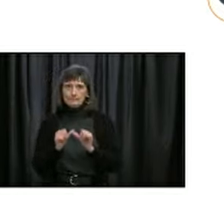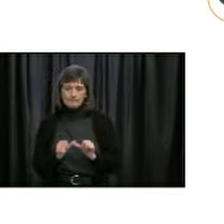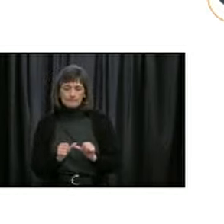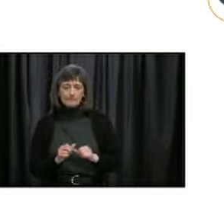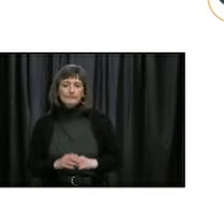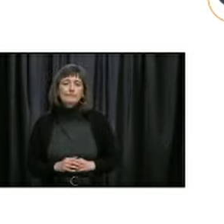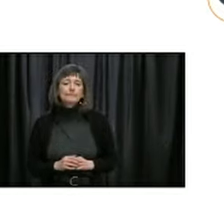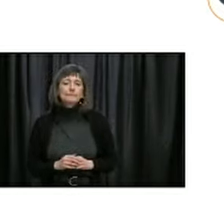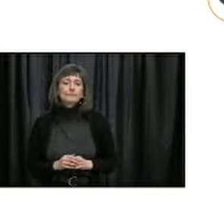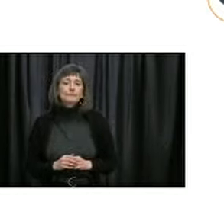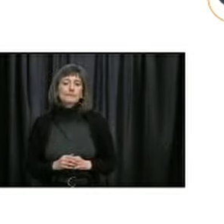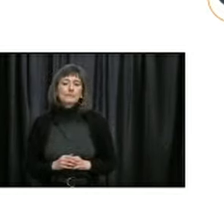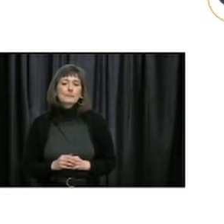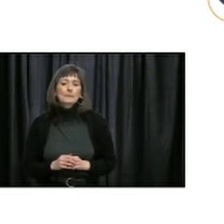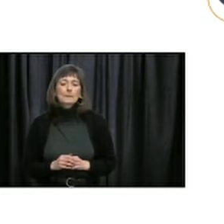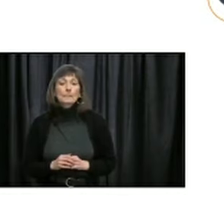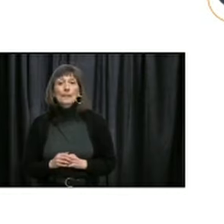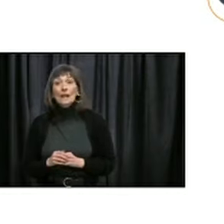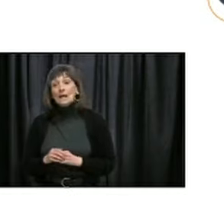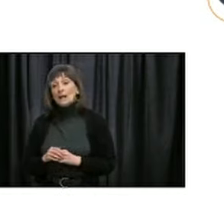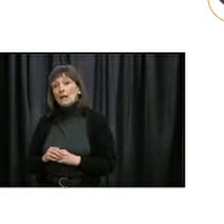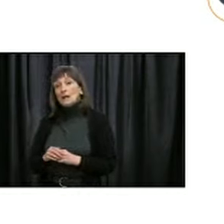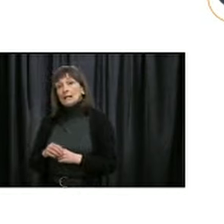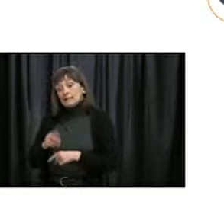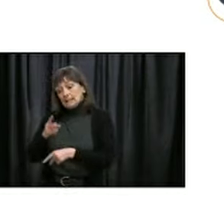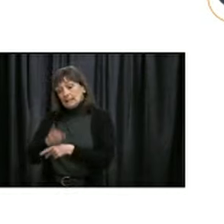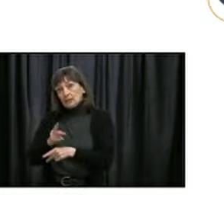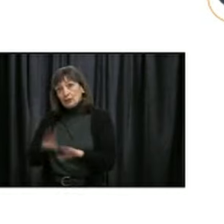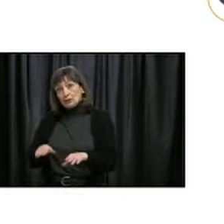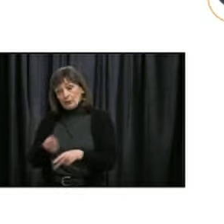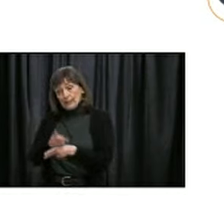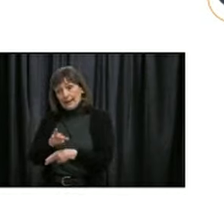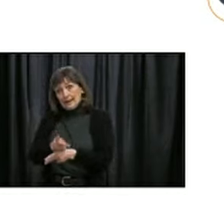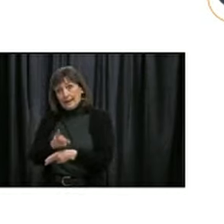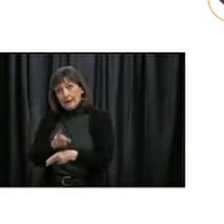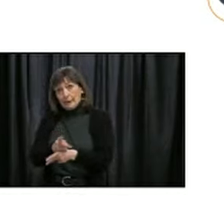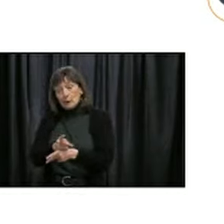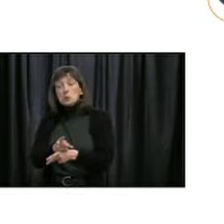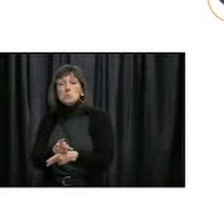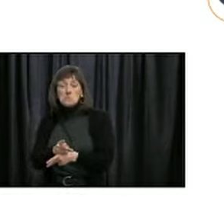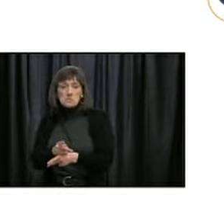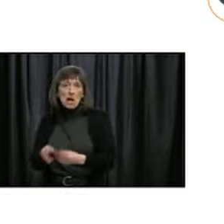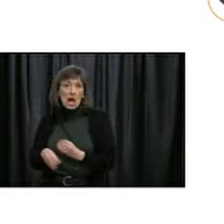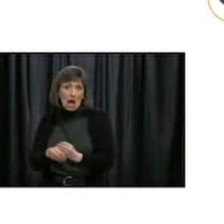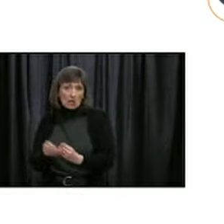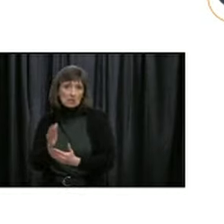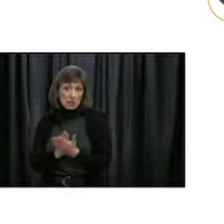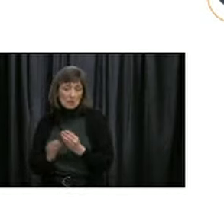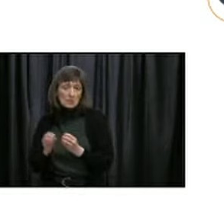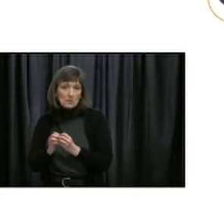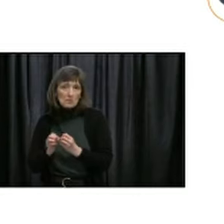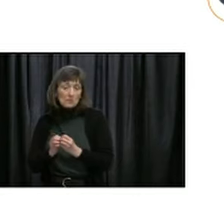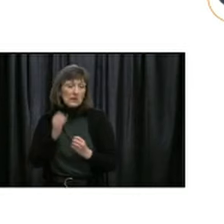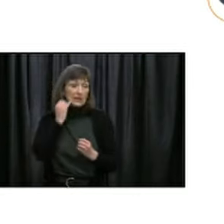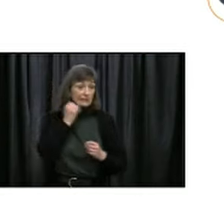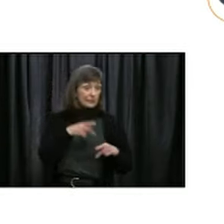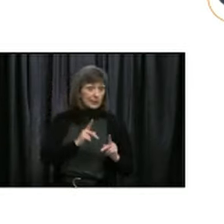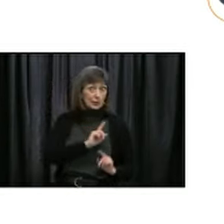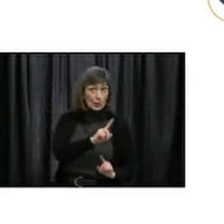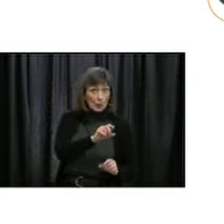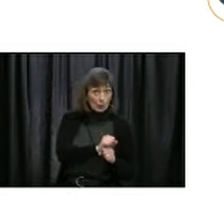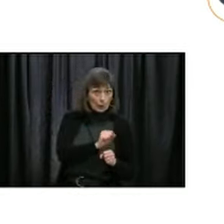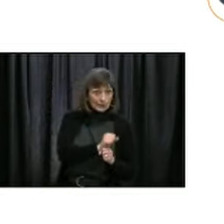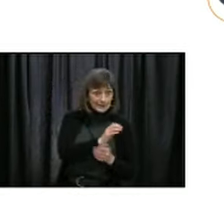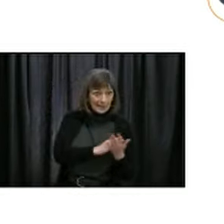There will be a limited expansion of child care centres as well. If we allow people to go back to work, obviously